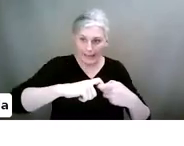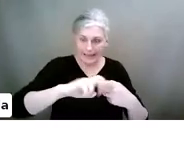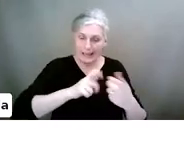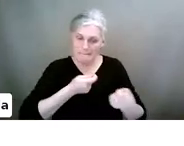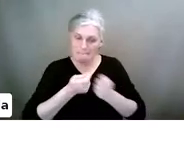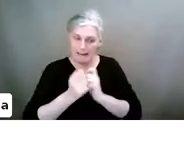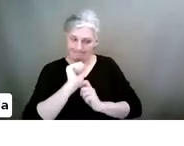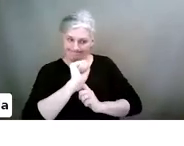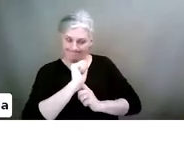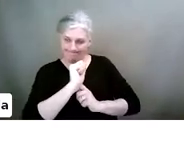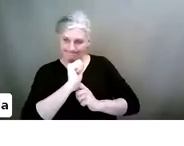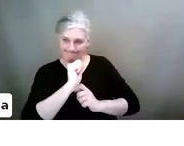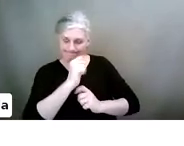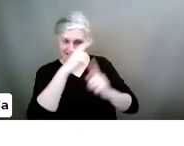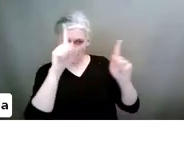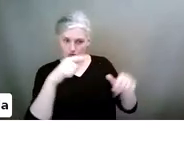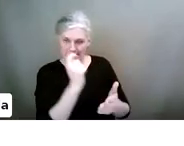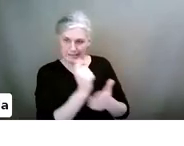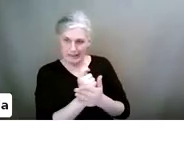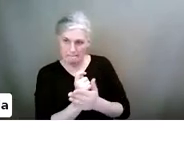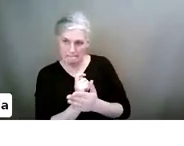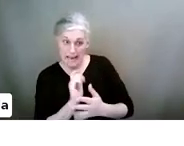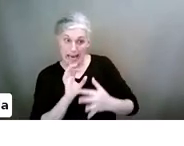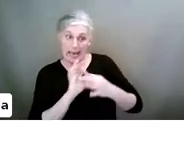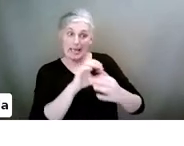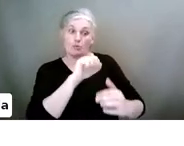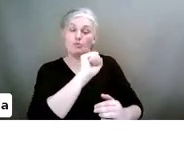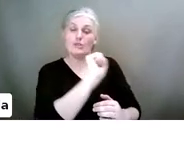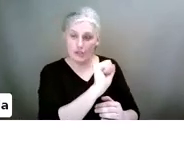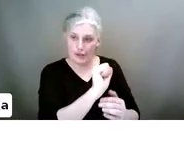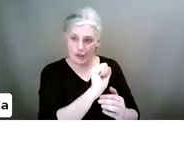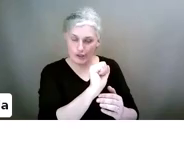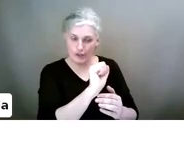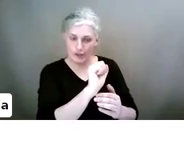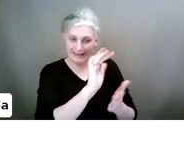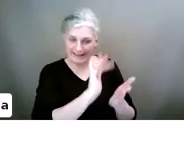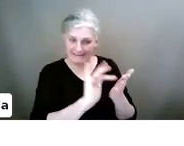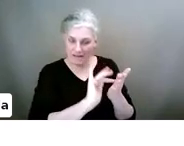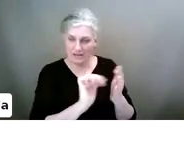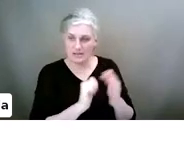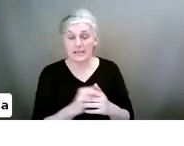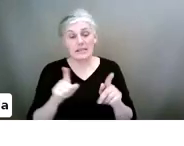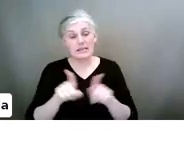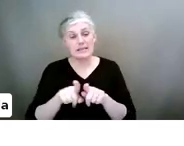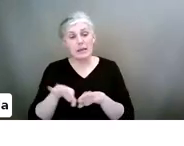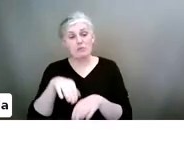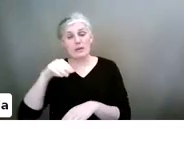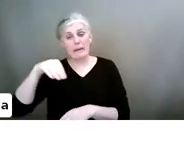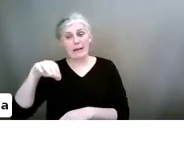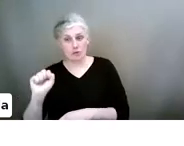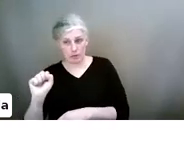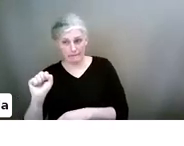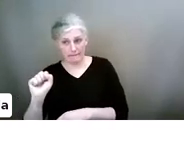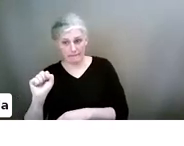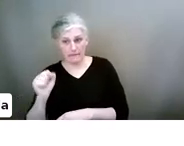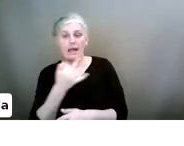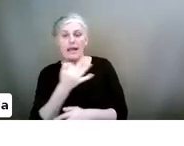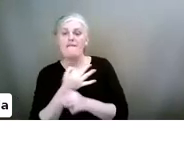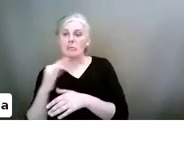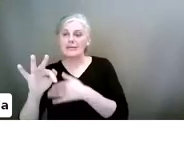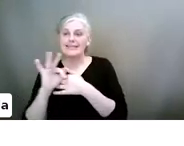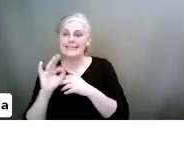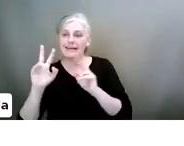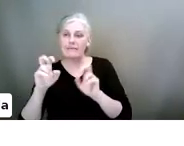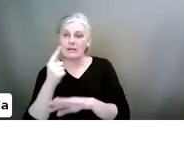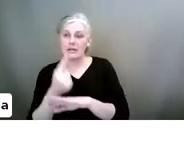screen time from your iPhone to their Android device. OK. And the same with Microsoft. They have Microsoft Family Safety. And